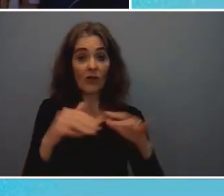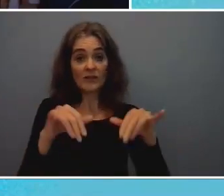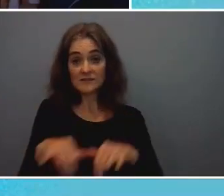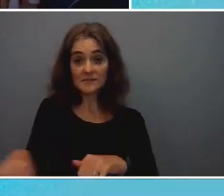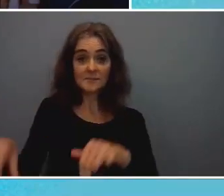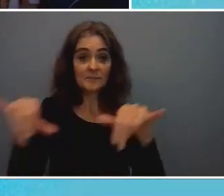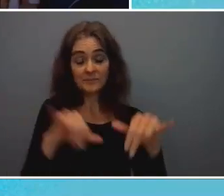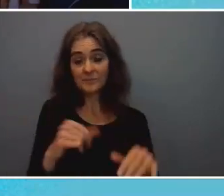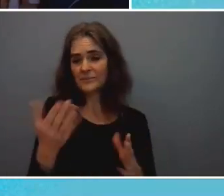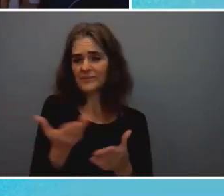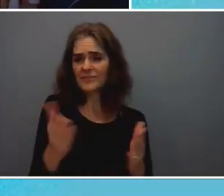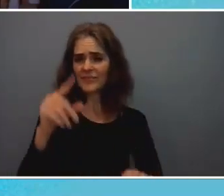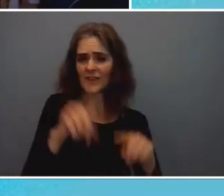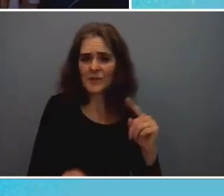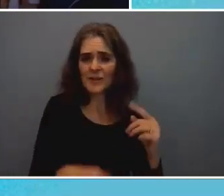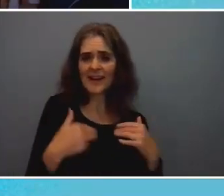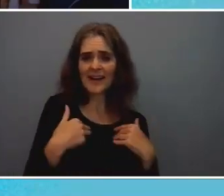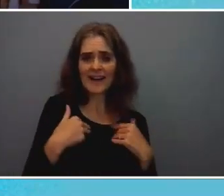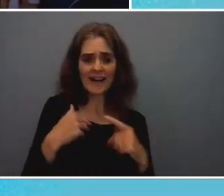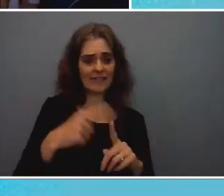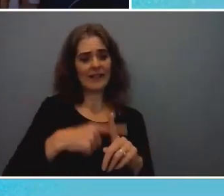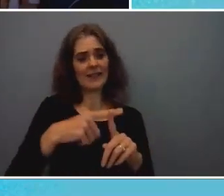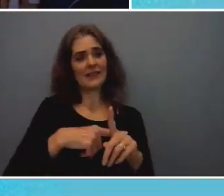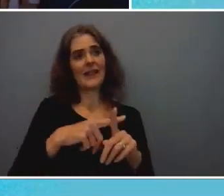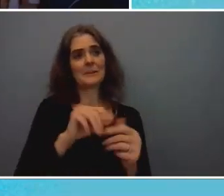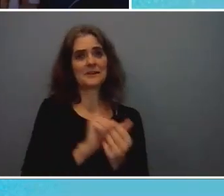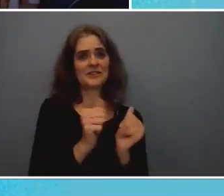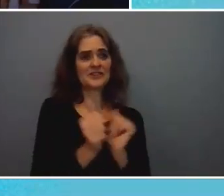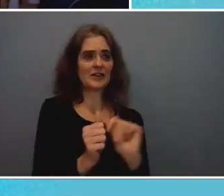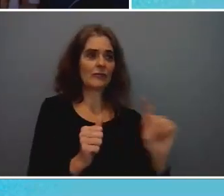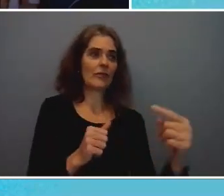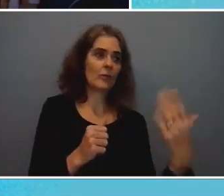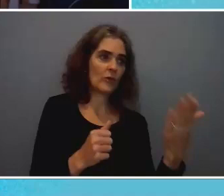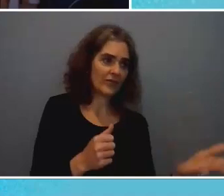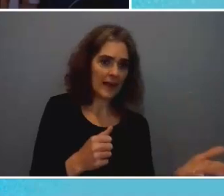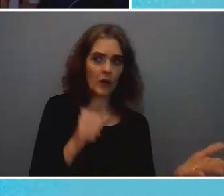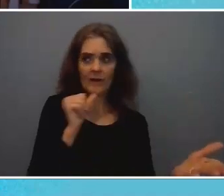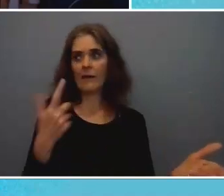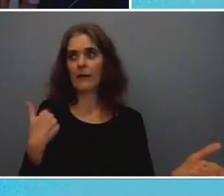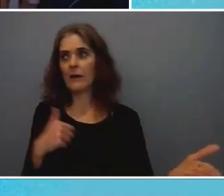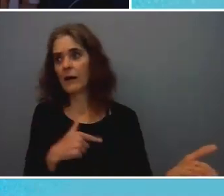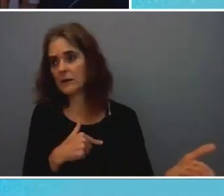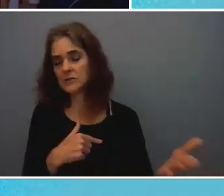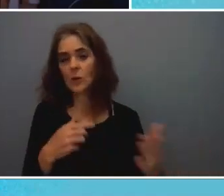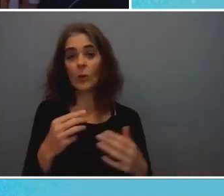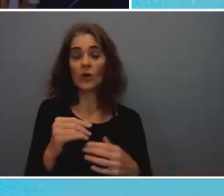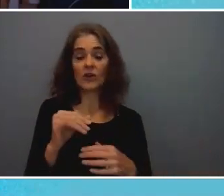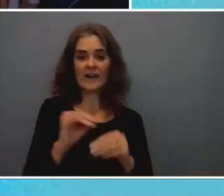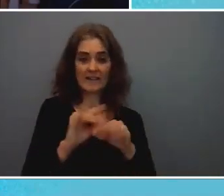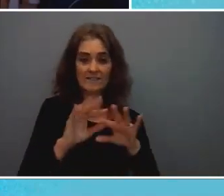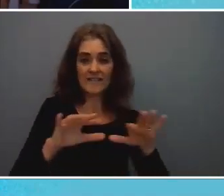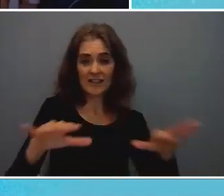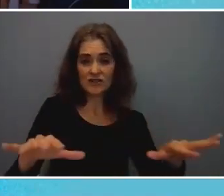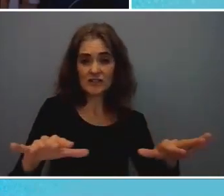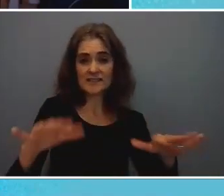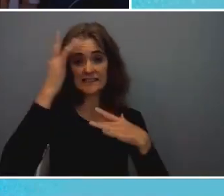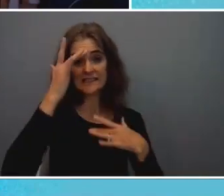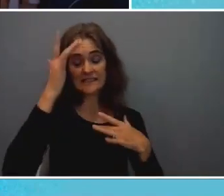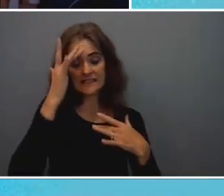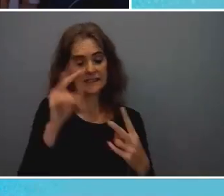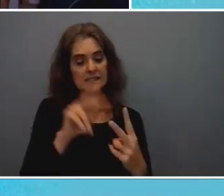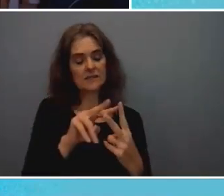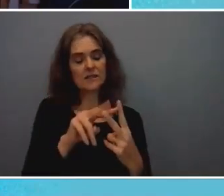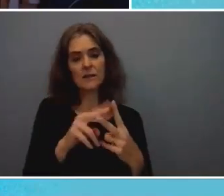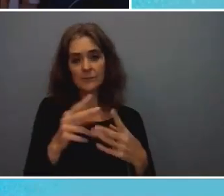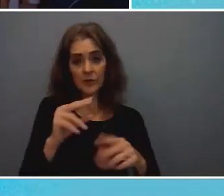you cannot cabin climate change uk or infectious disease those big global threats are